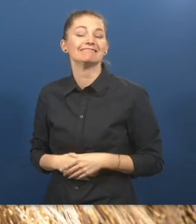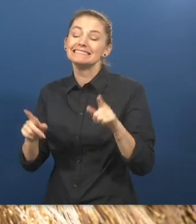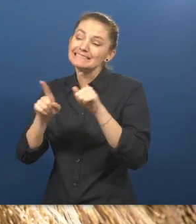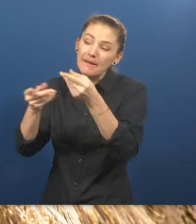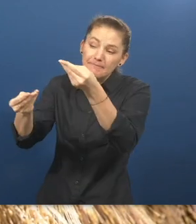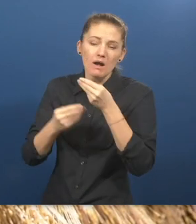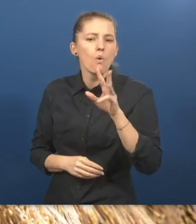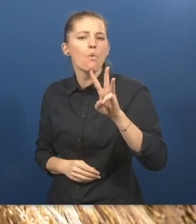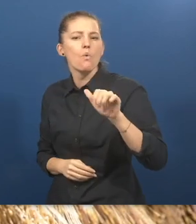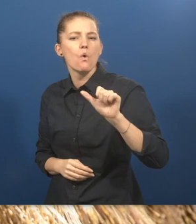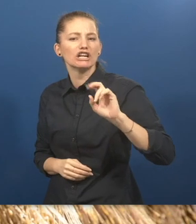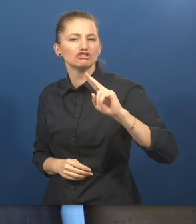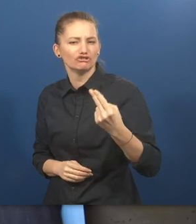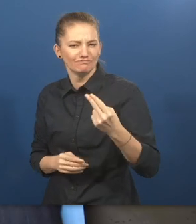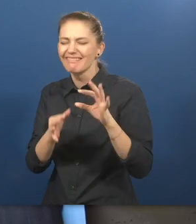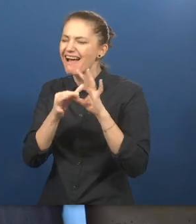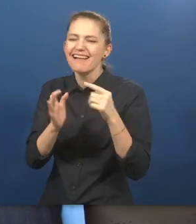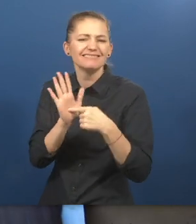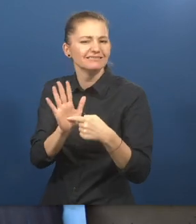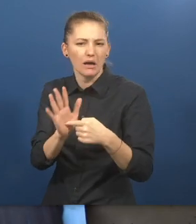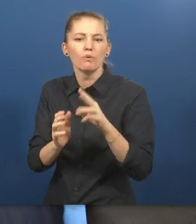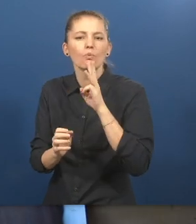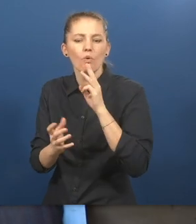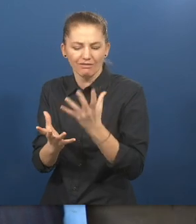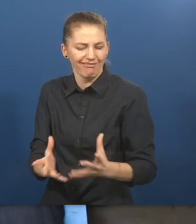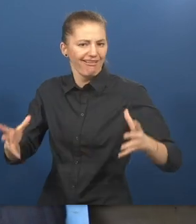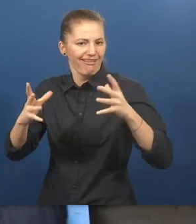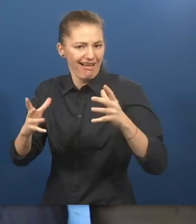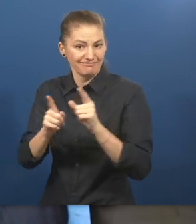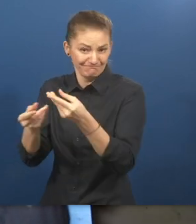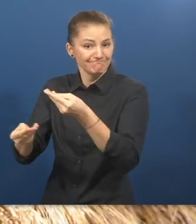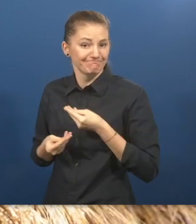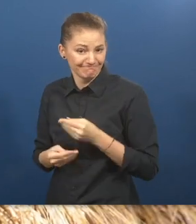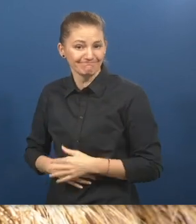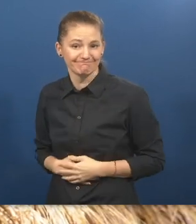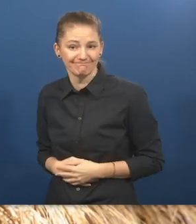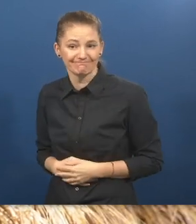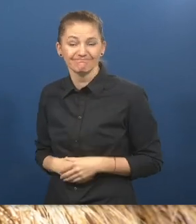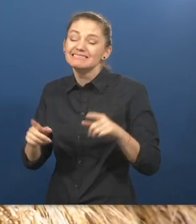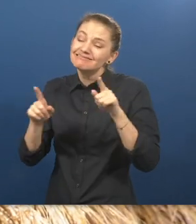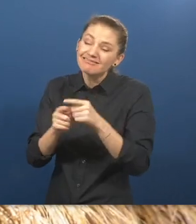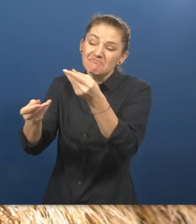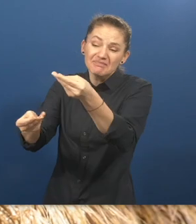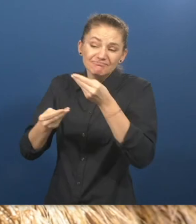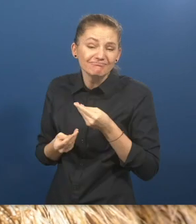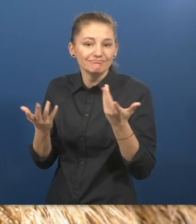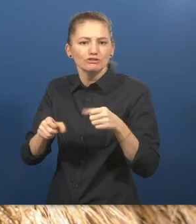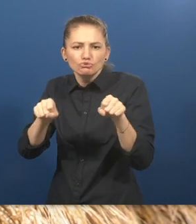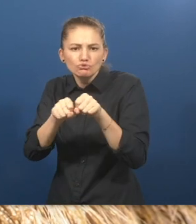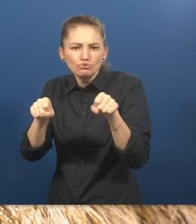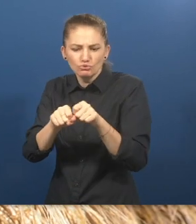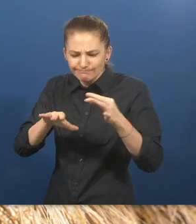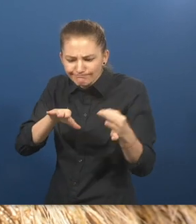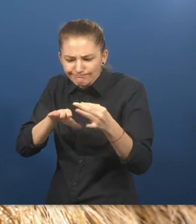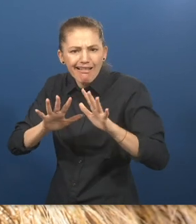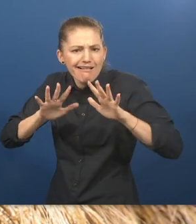Festo Moga, South Sudanese refugee. They also gave us wash facilities like water cans. They have given us